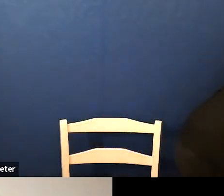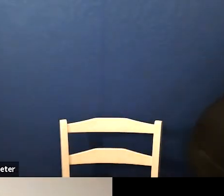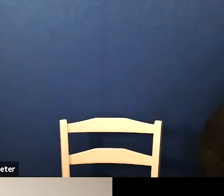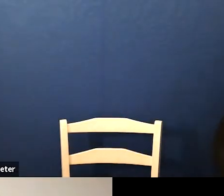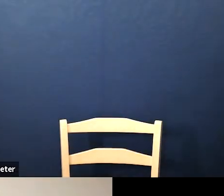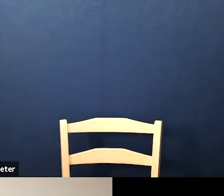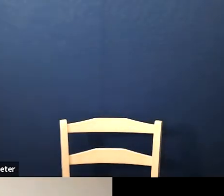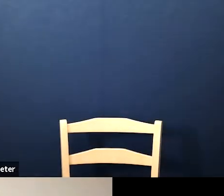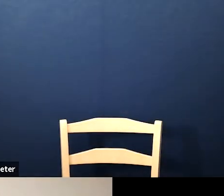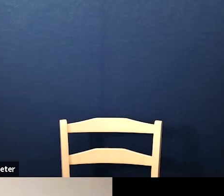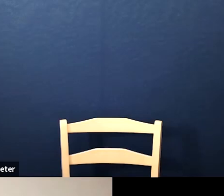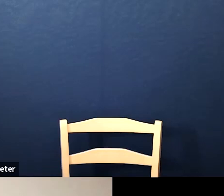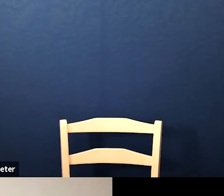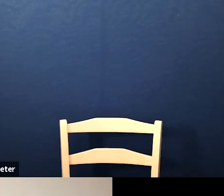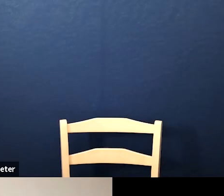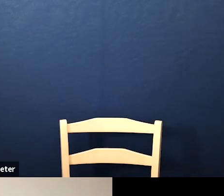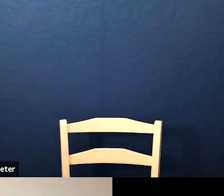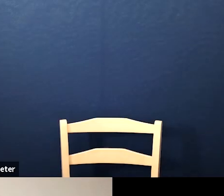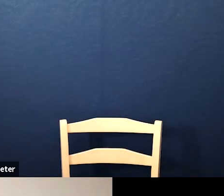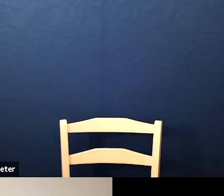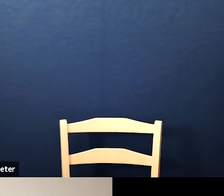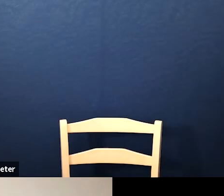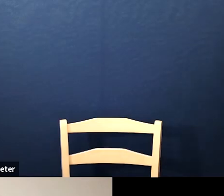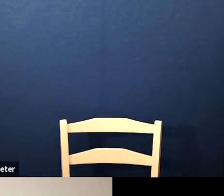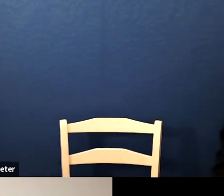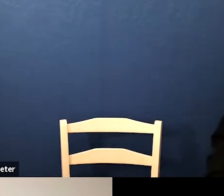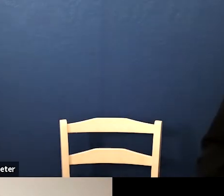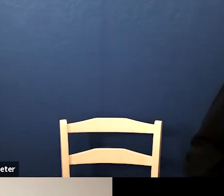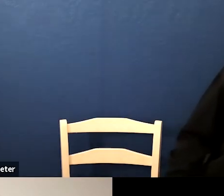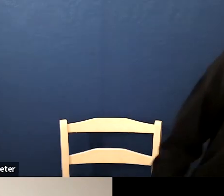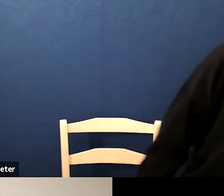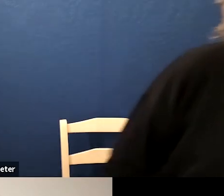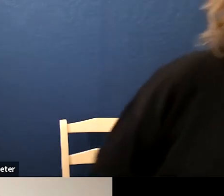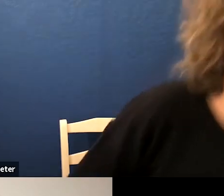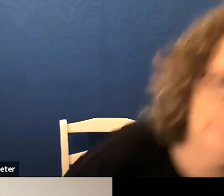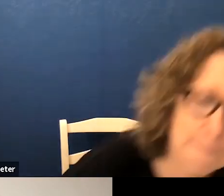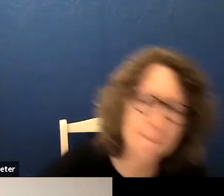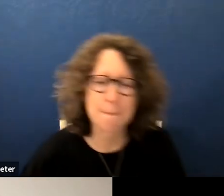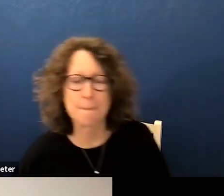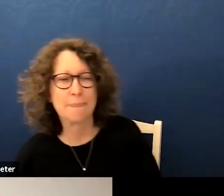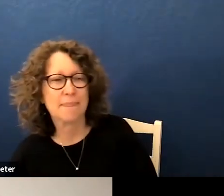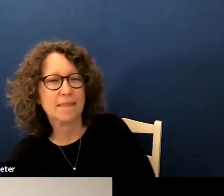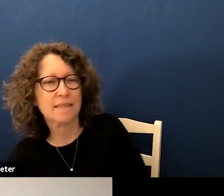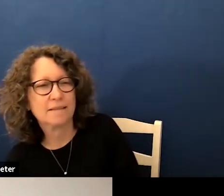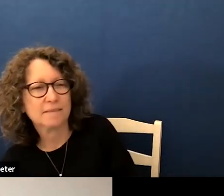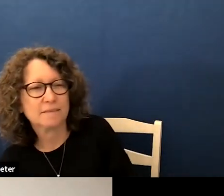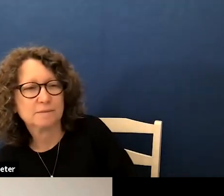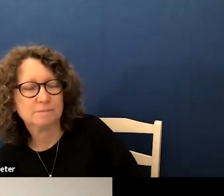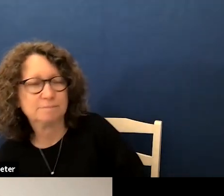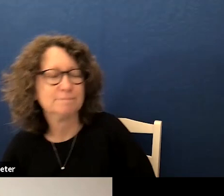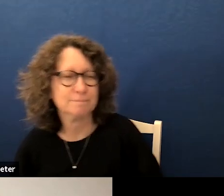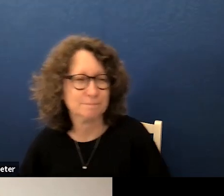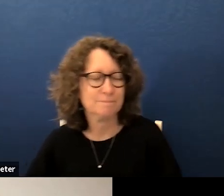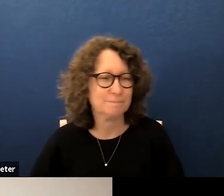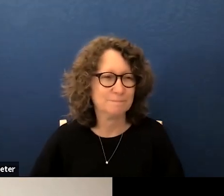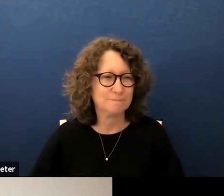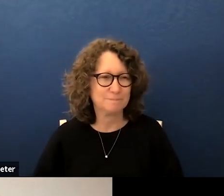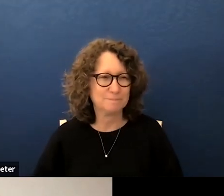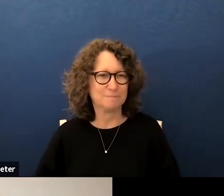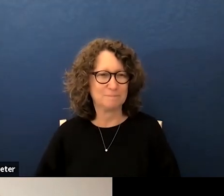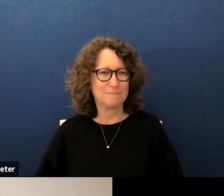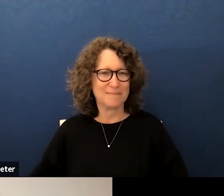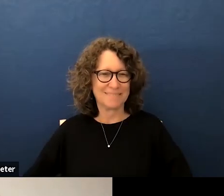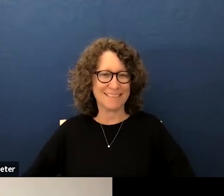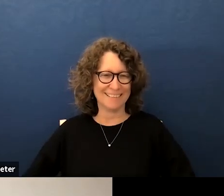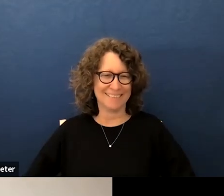need to have that separate package to address what you're just saying is for uh oh sorry go ahead no she would i would just i would say uh